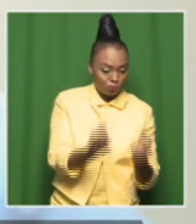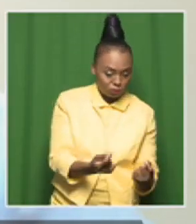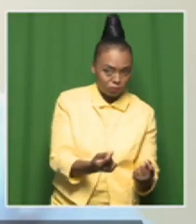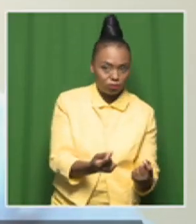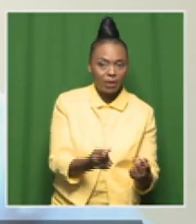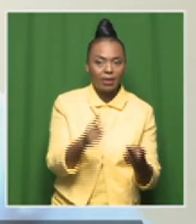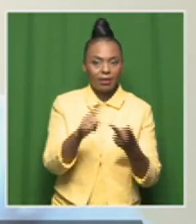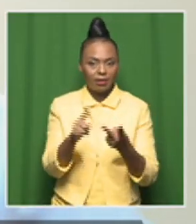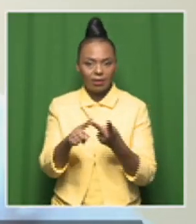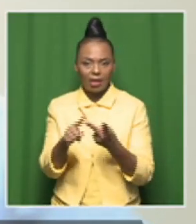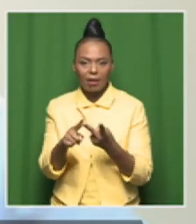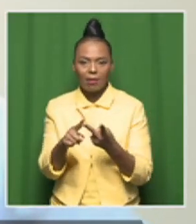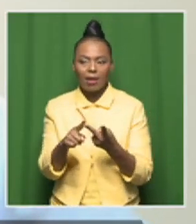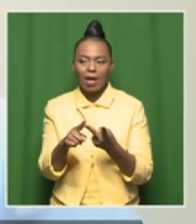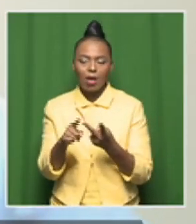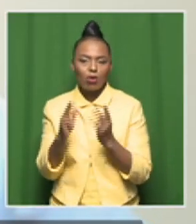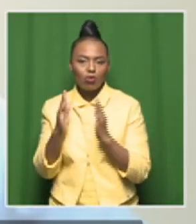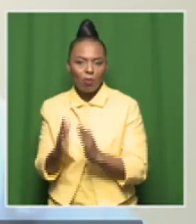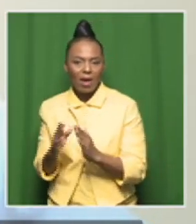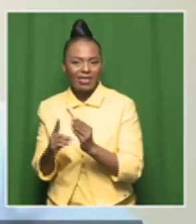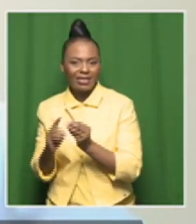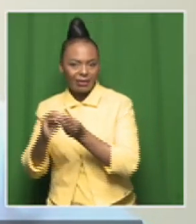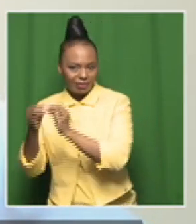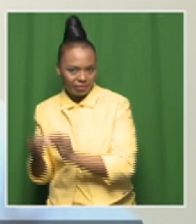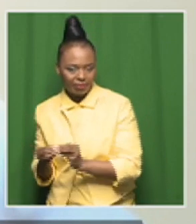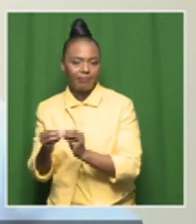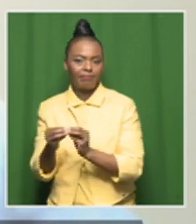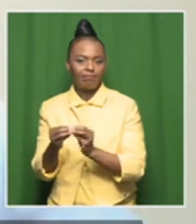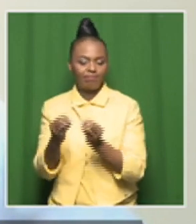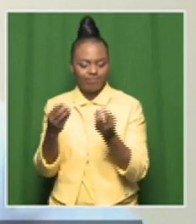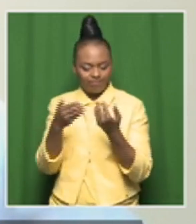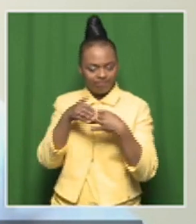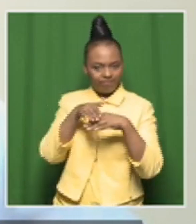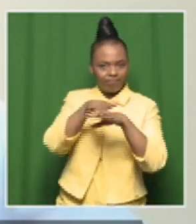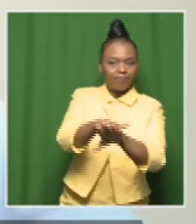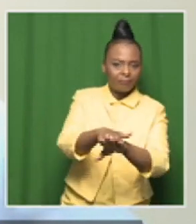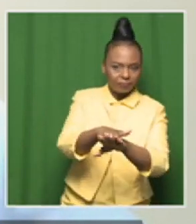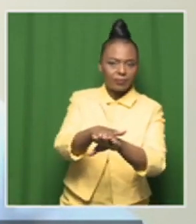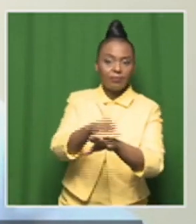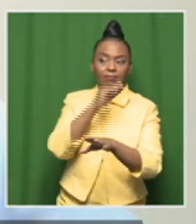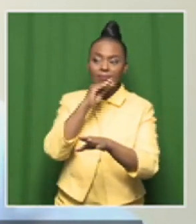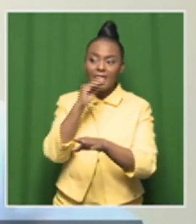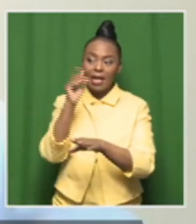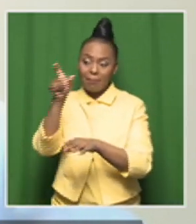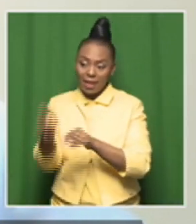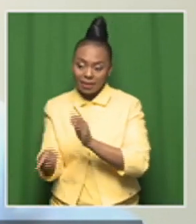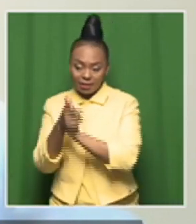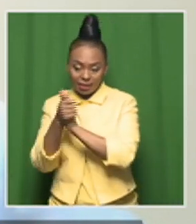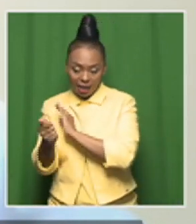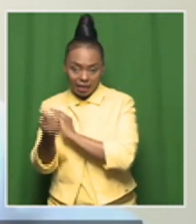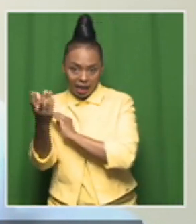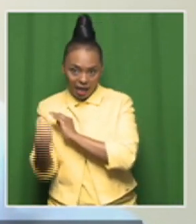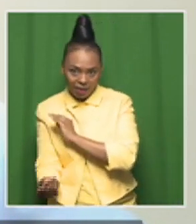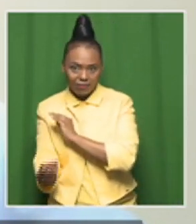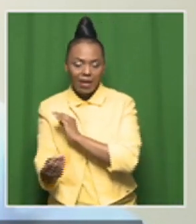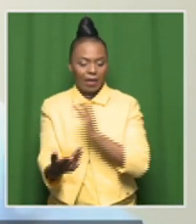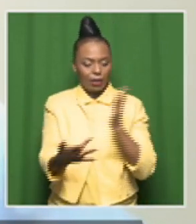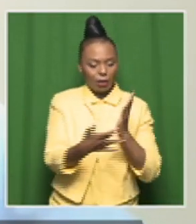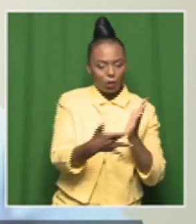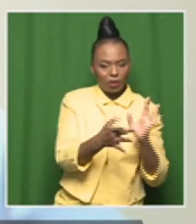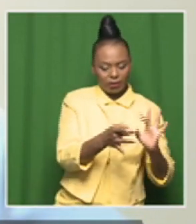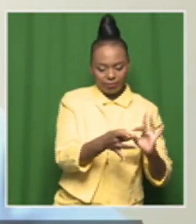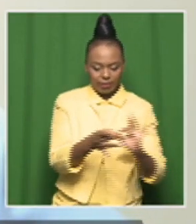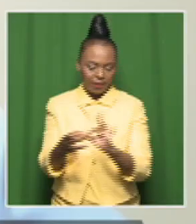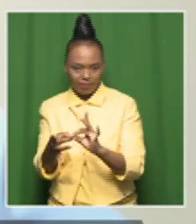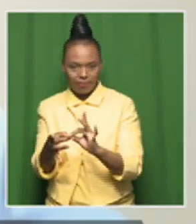as human development, is the way to succeed. You mentioned confidence. Maths